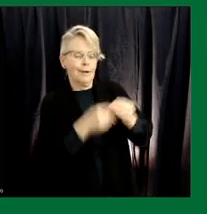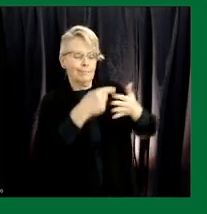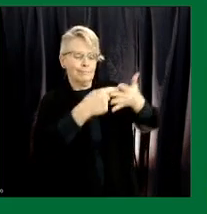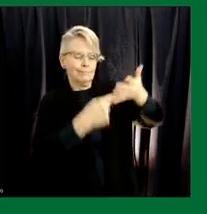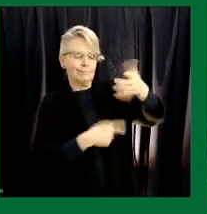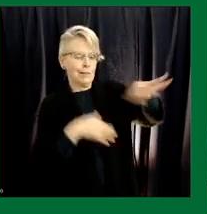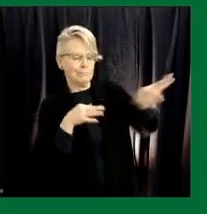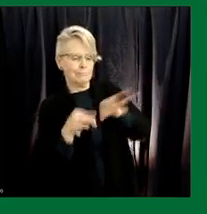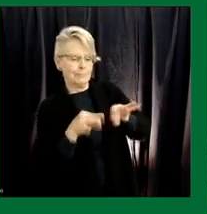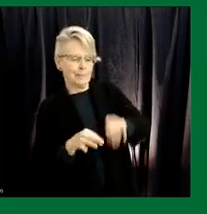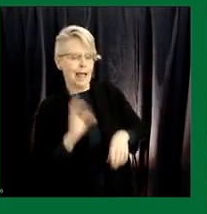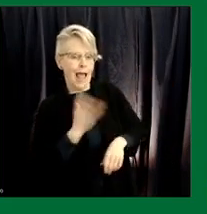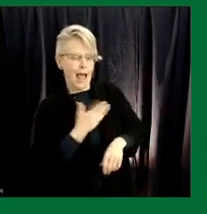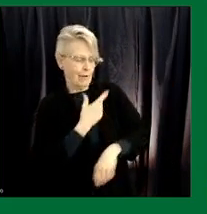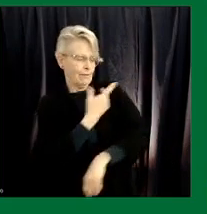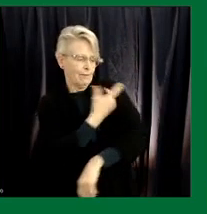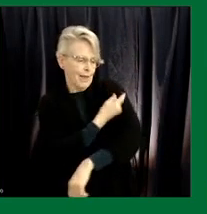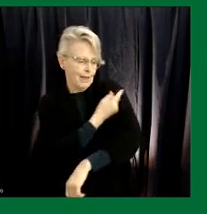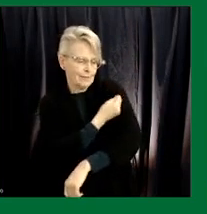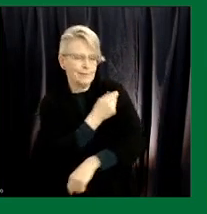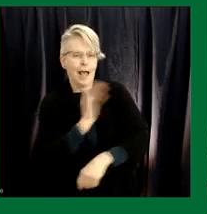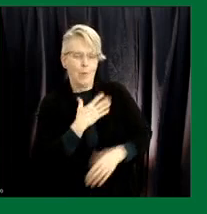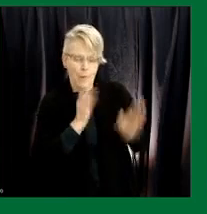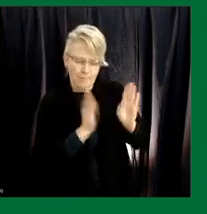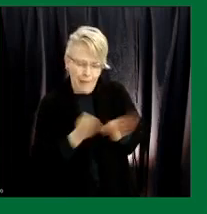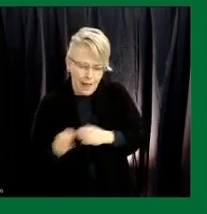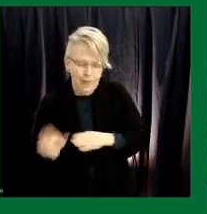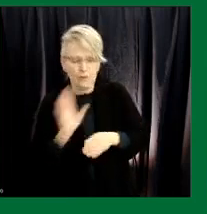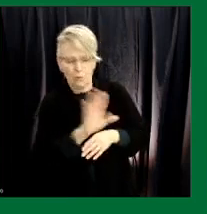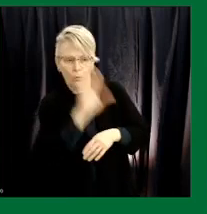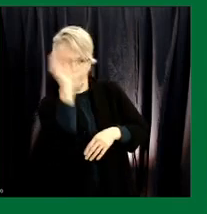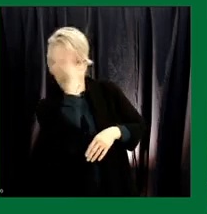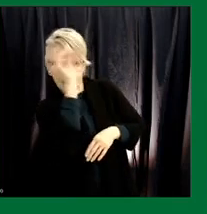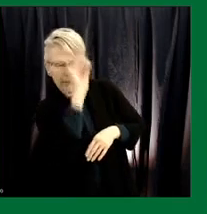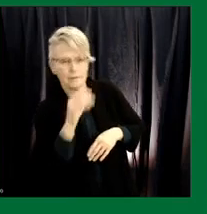of our vaccination rollout plan and and your thoughts about it